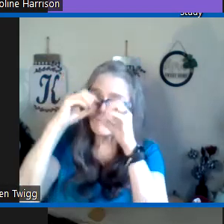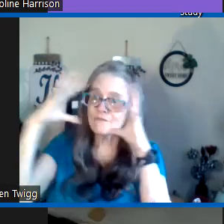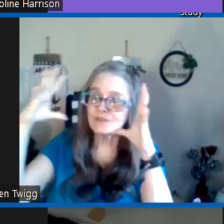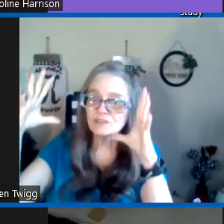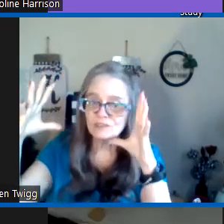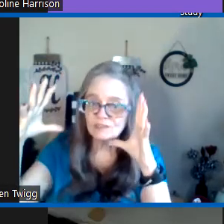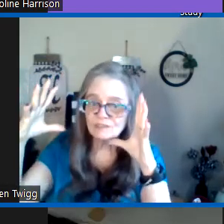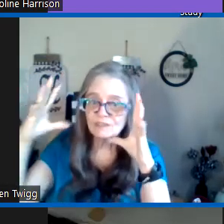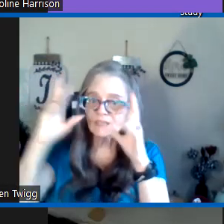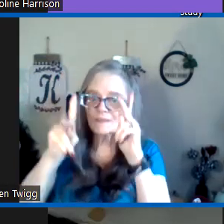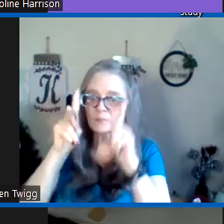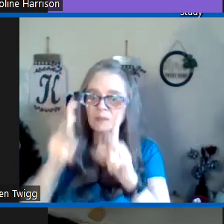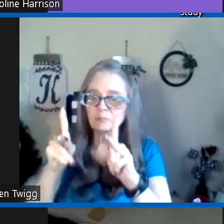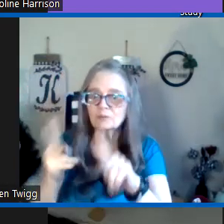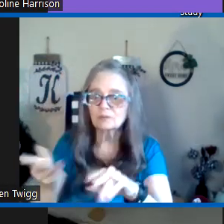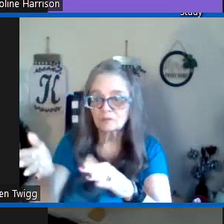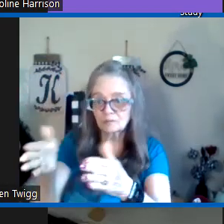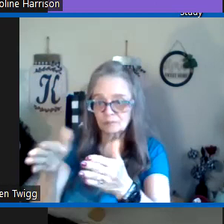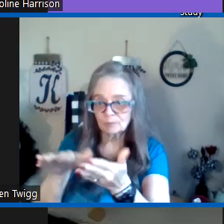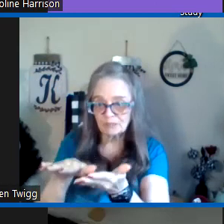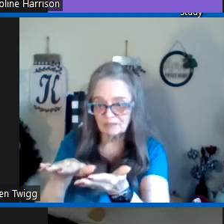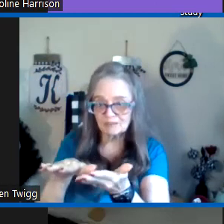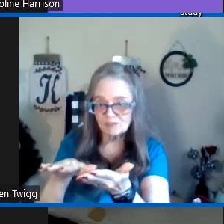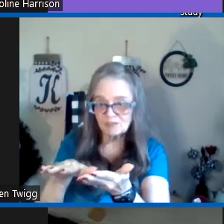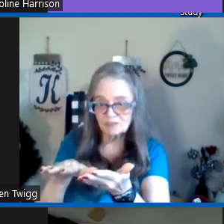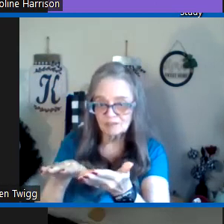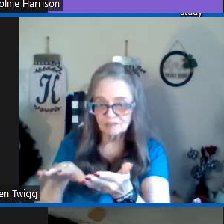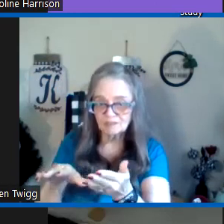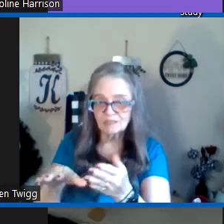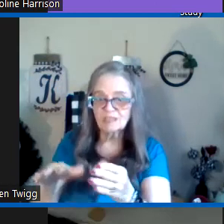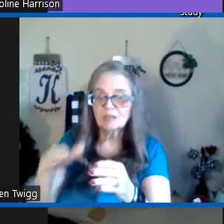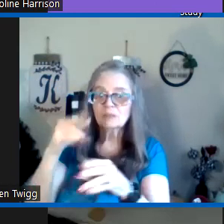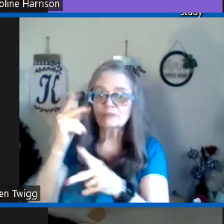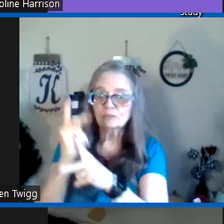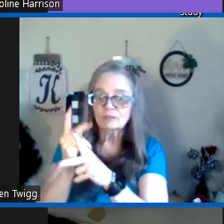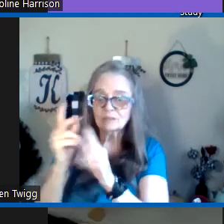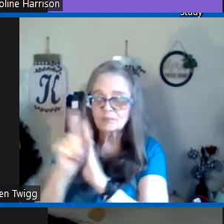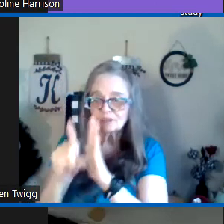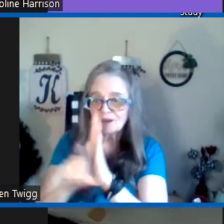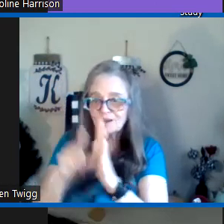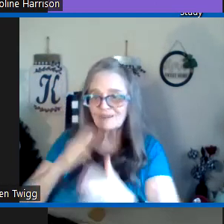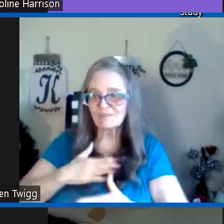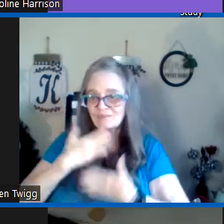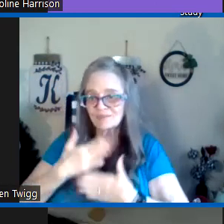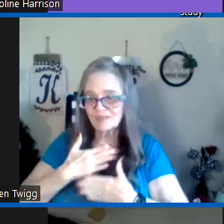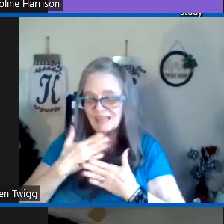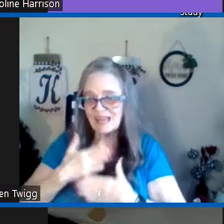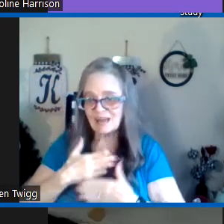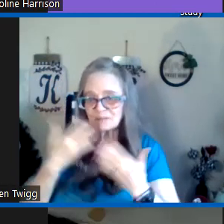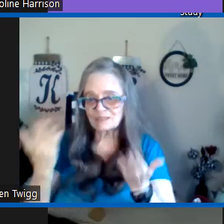no vision that people will perish but if you keep the law